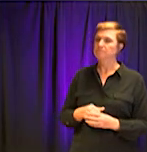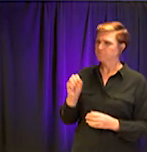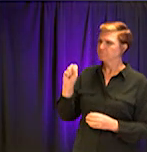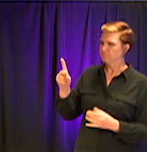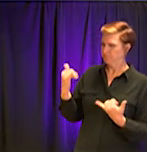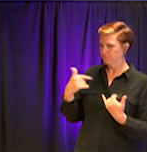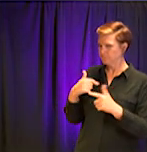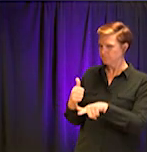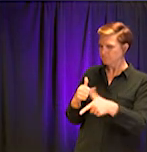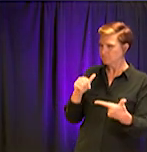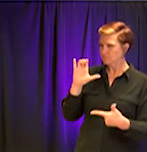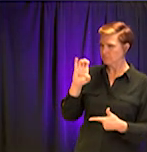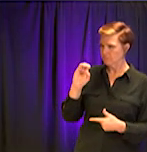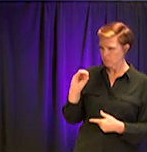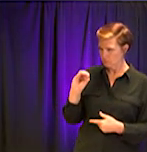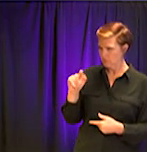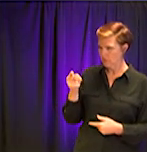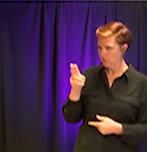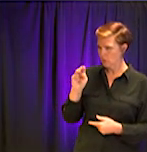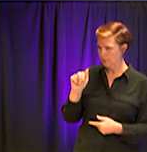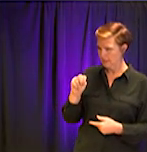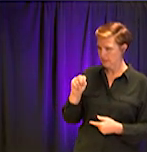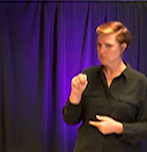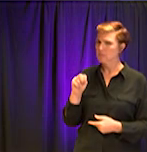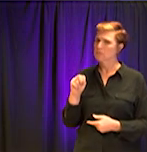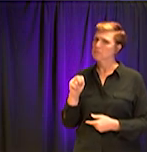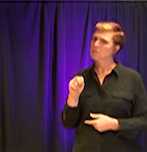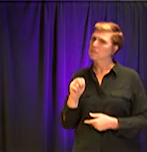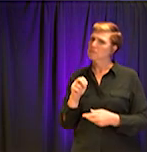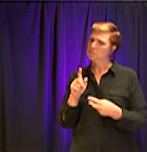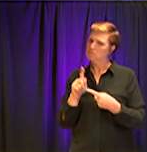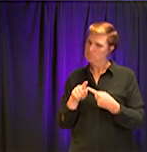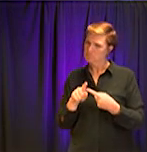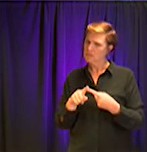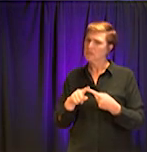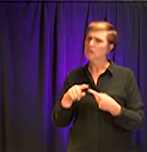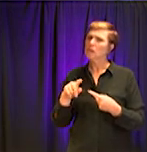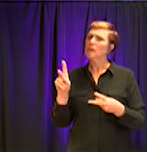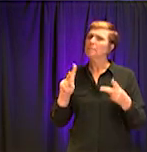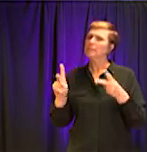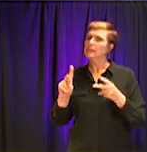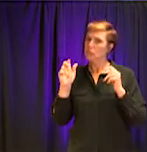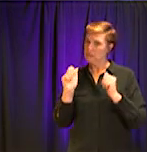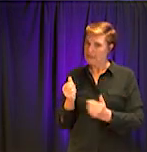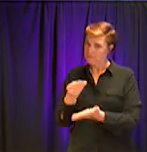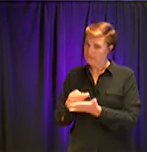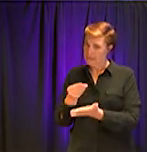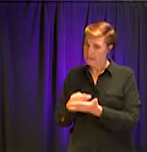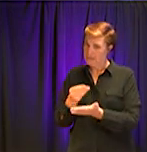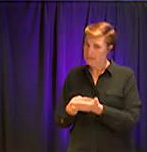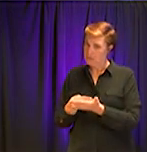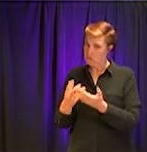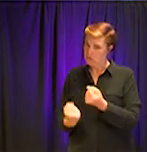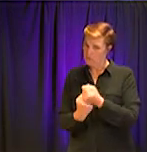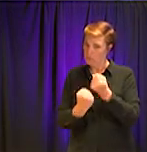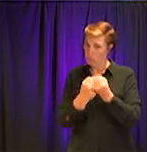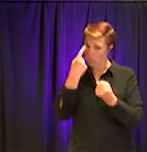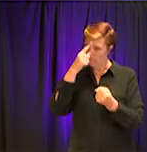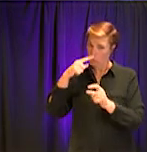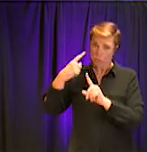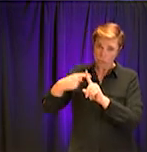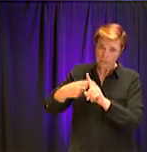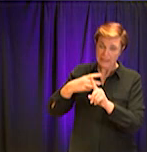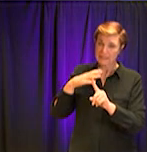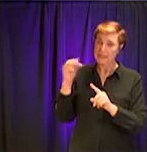both of these topics. One, you know, how, how can people and where can they go to find financial support for rent, for utilities, make sure their lights